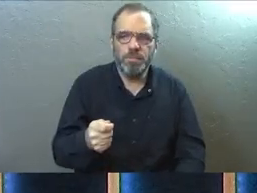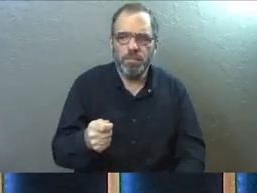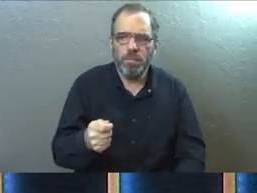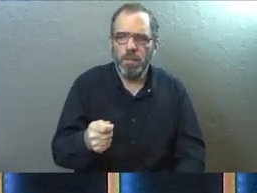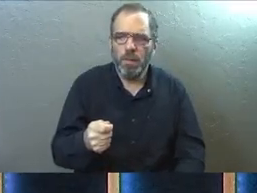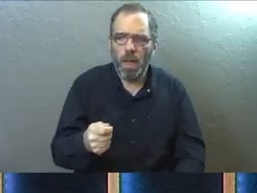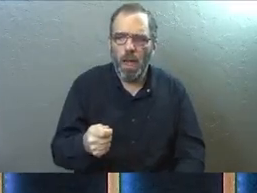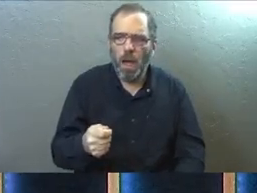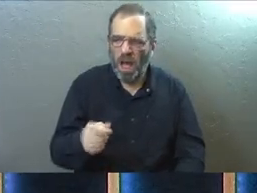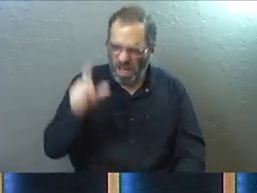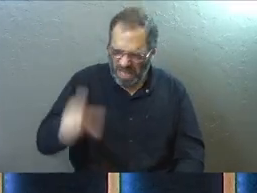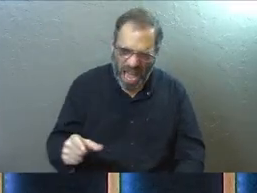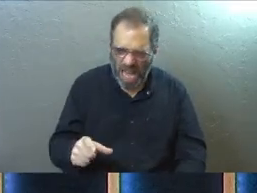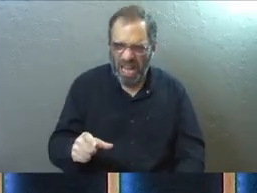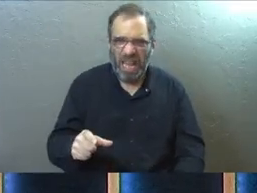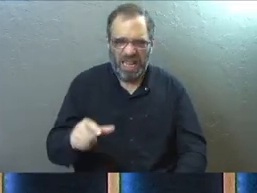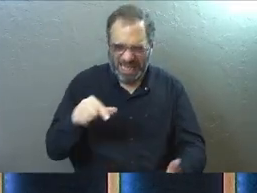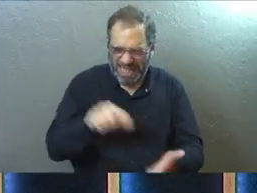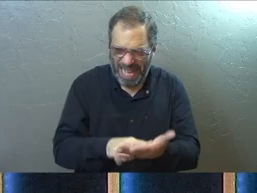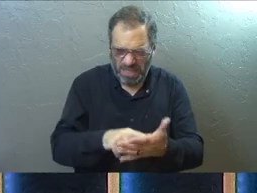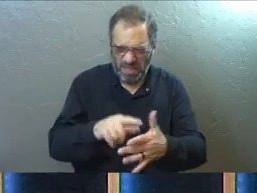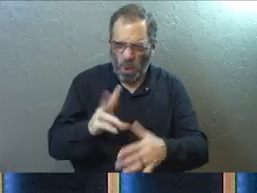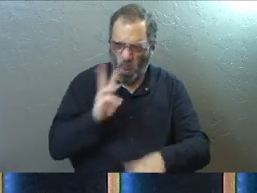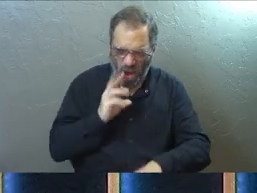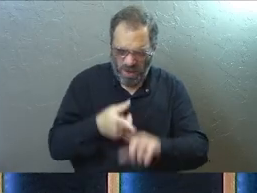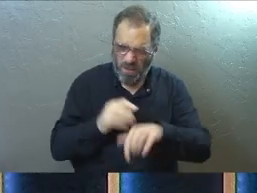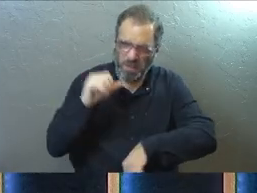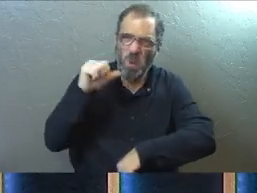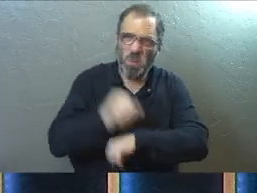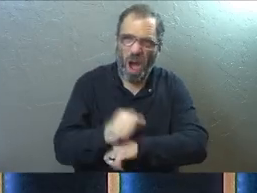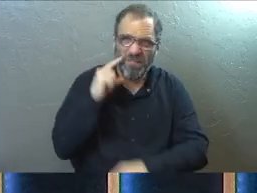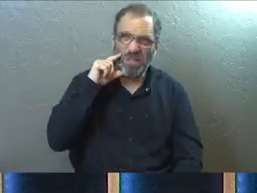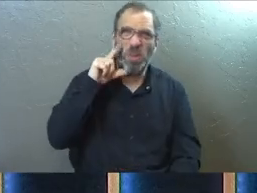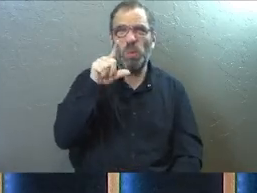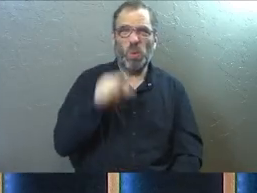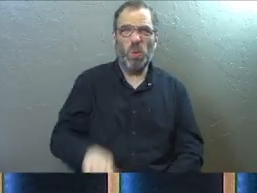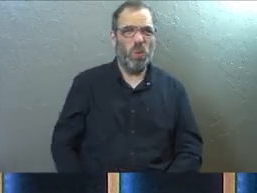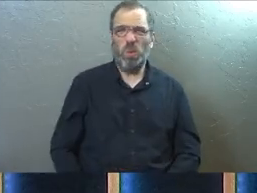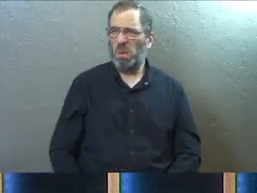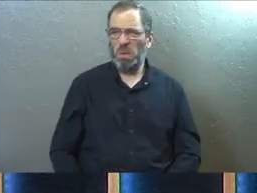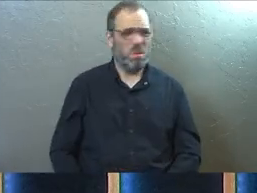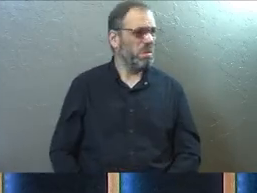strikes it, he says, must I bring this water from the rock for you?